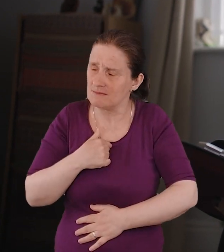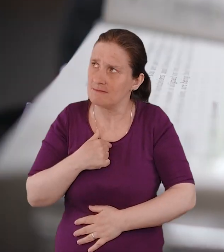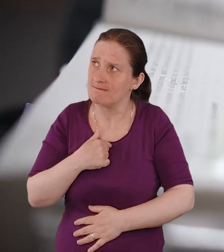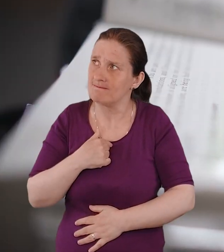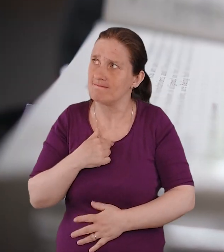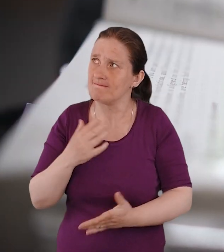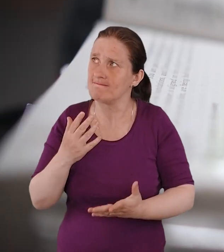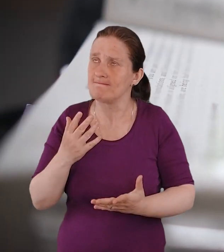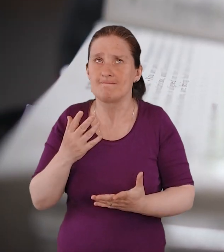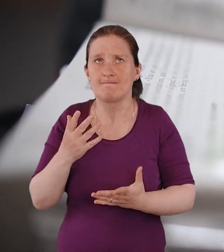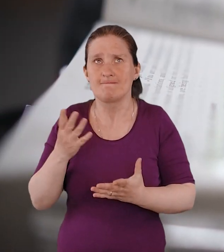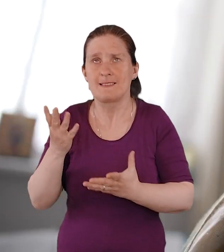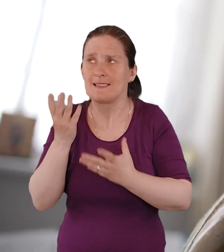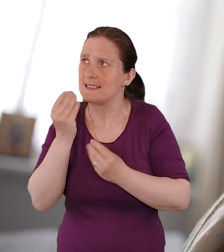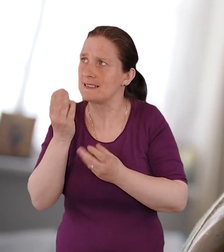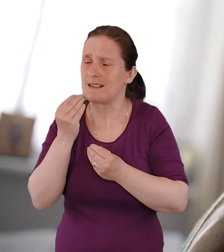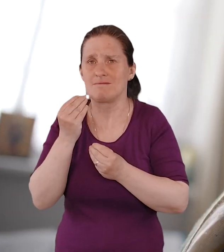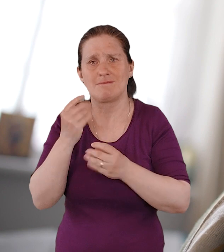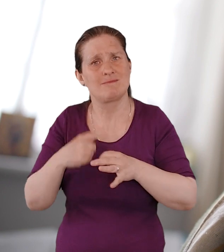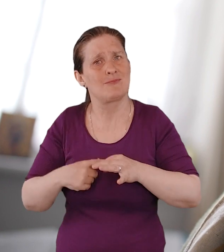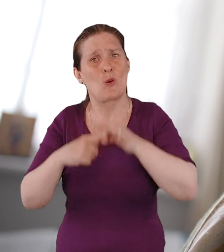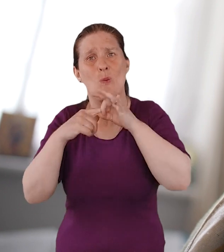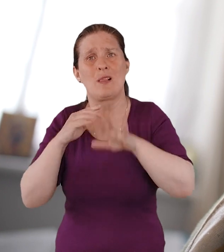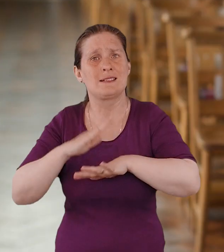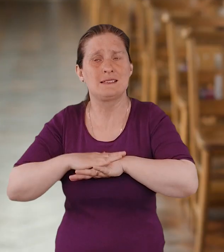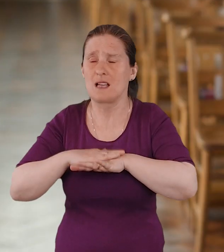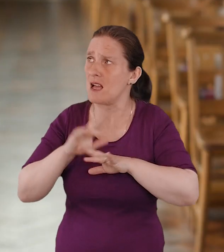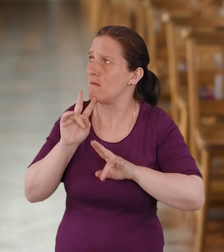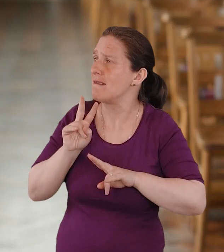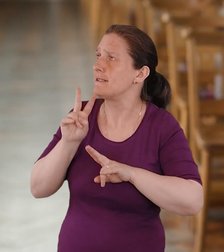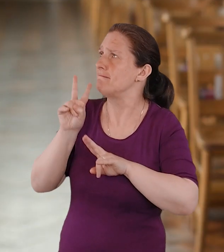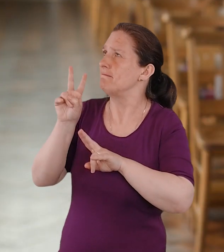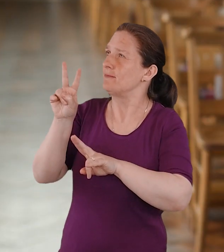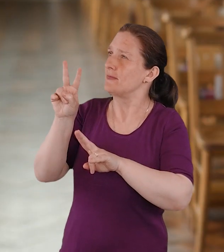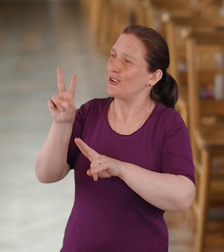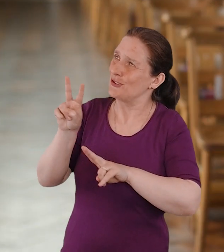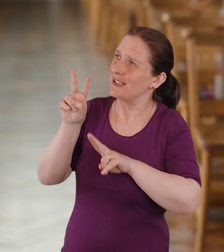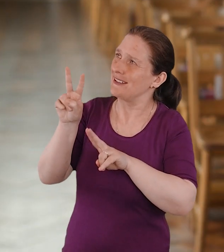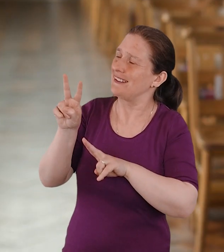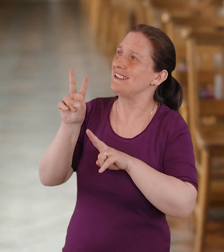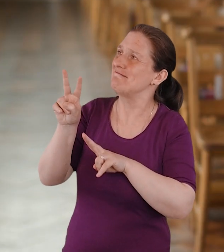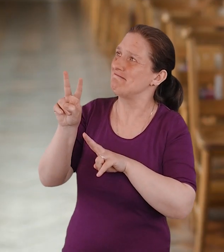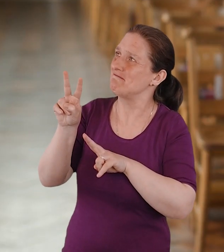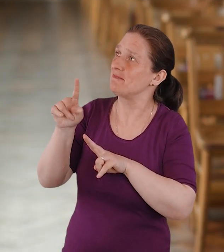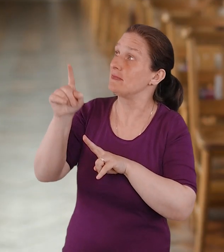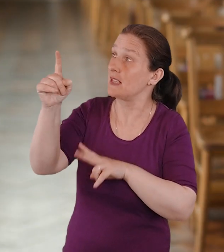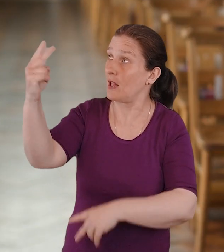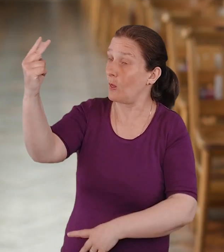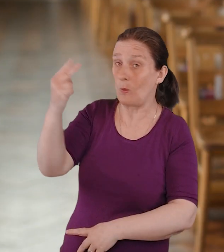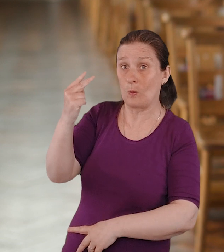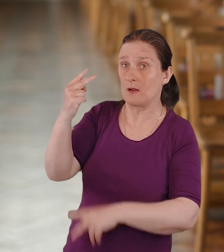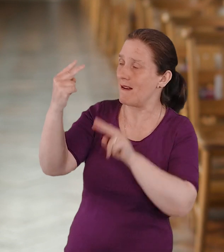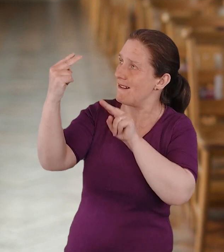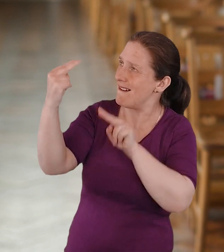it's that quality time. Just looking at God and him looking at me. How do I know he's listening?